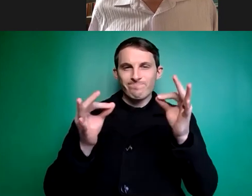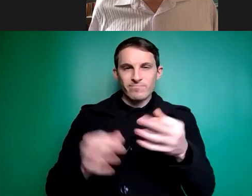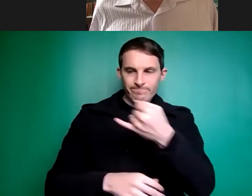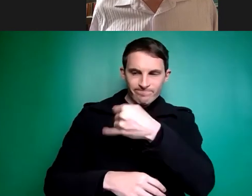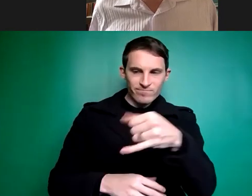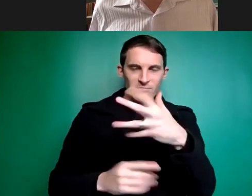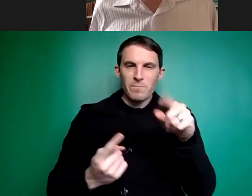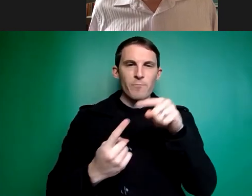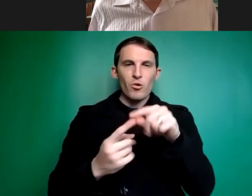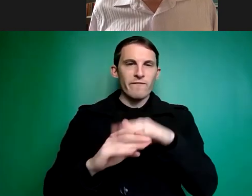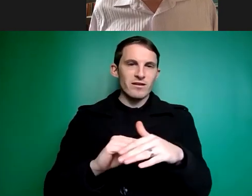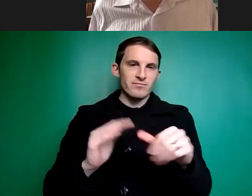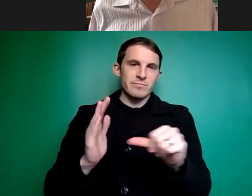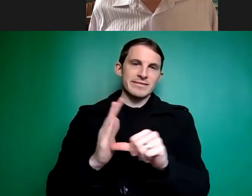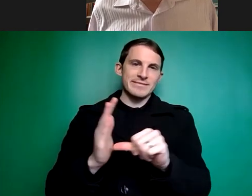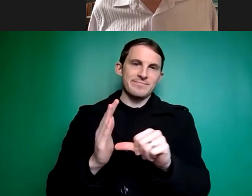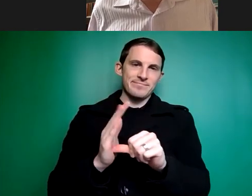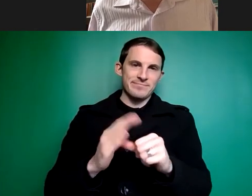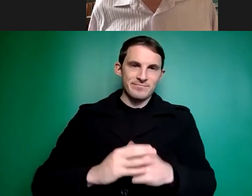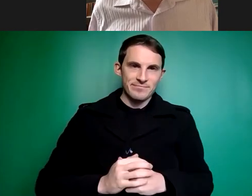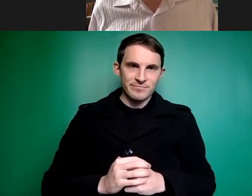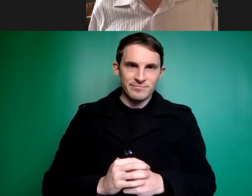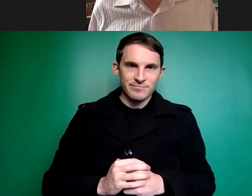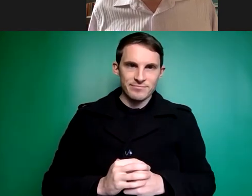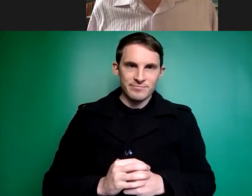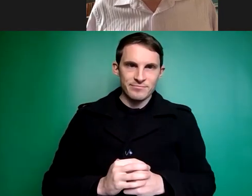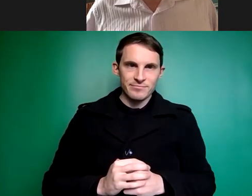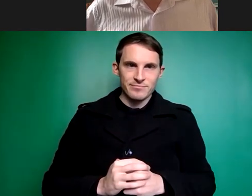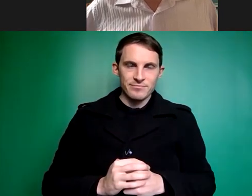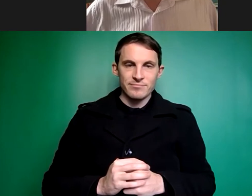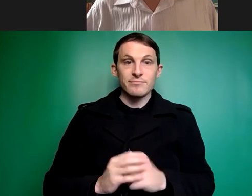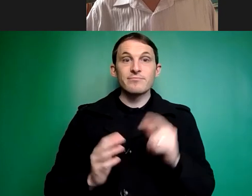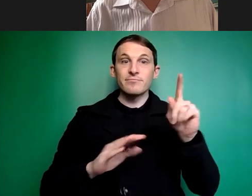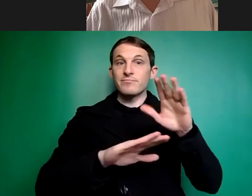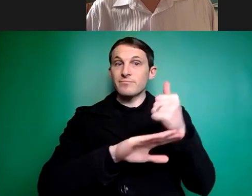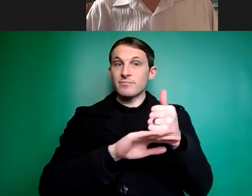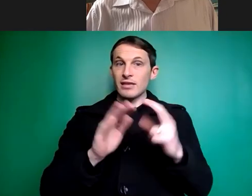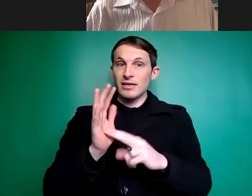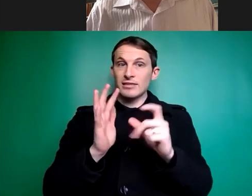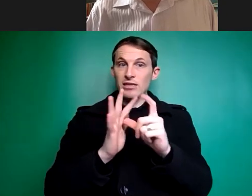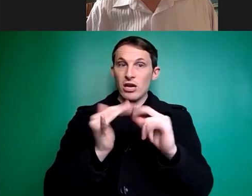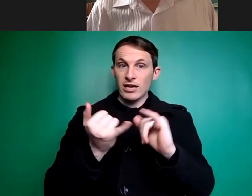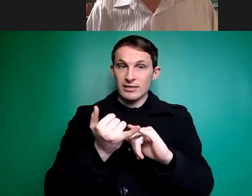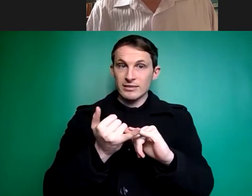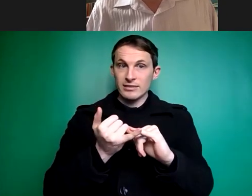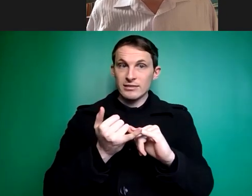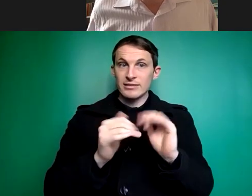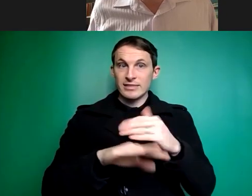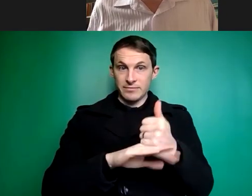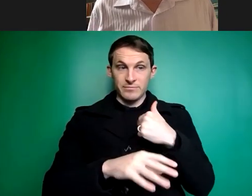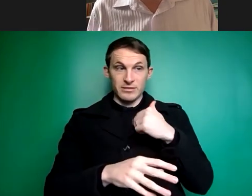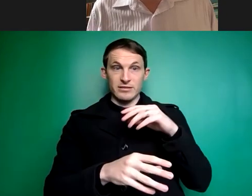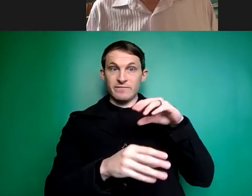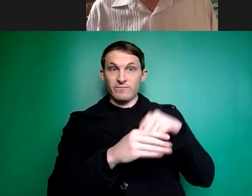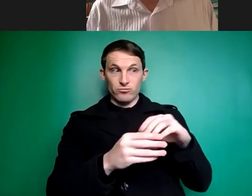the uh the figures were quite um clear when the ndis was set up and i was um closely involved at that